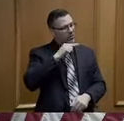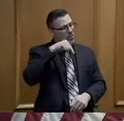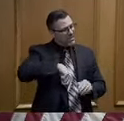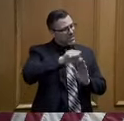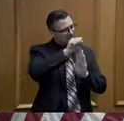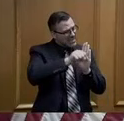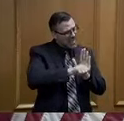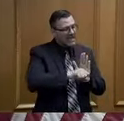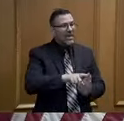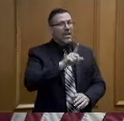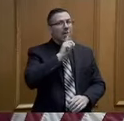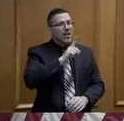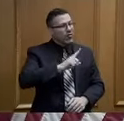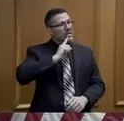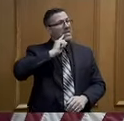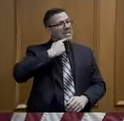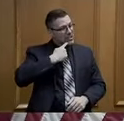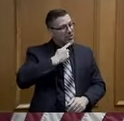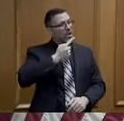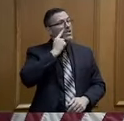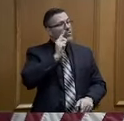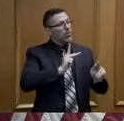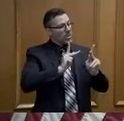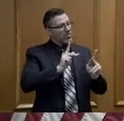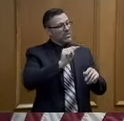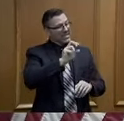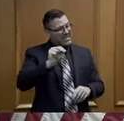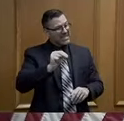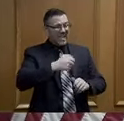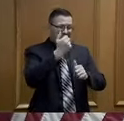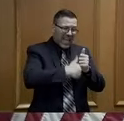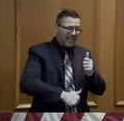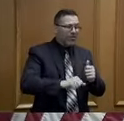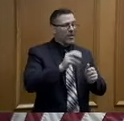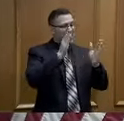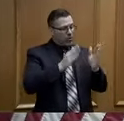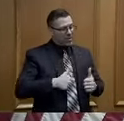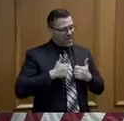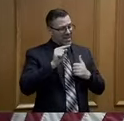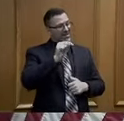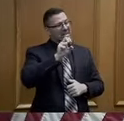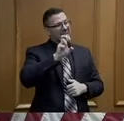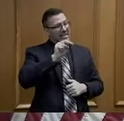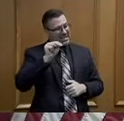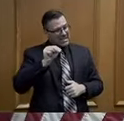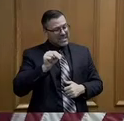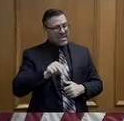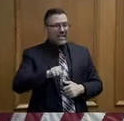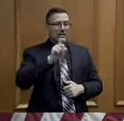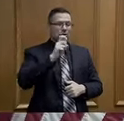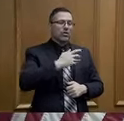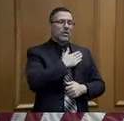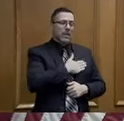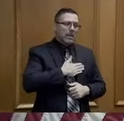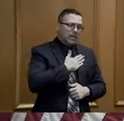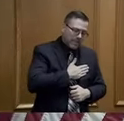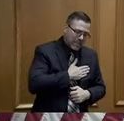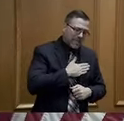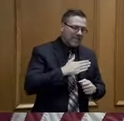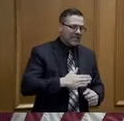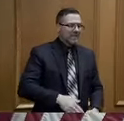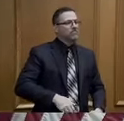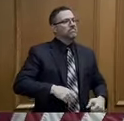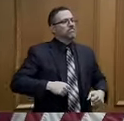serious to the lives of Tennesseans. Every single Tennessean should wake up and take personal responsibility